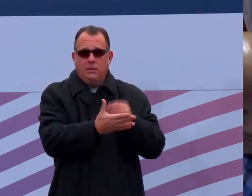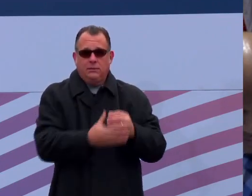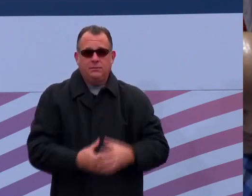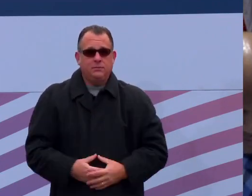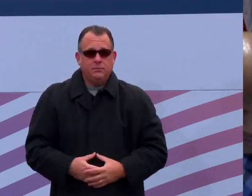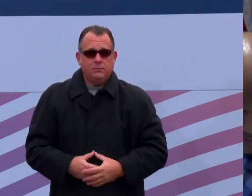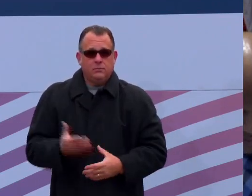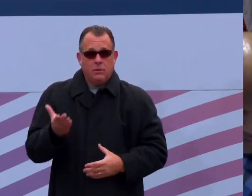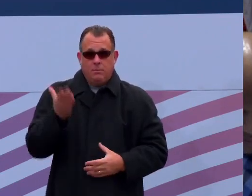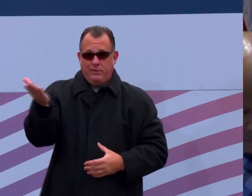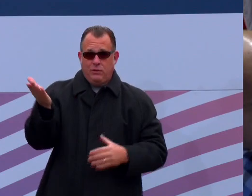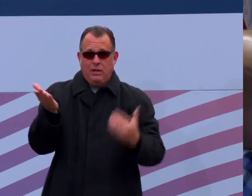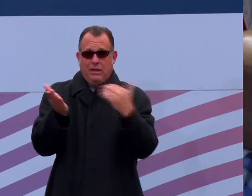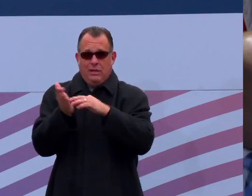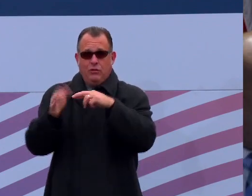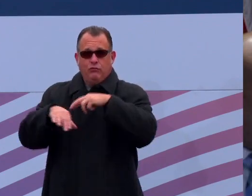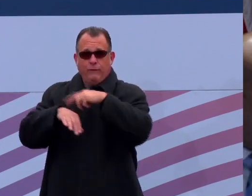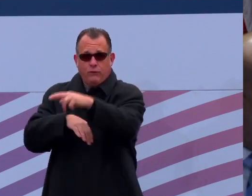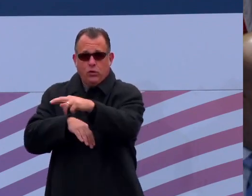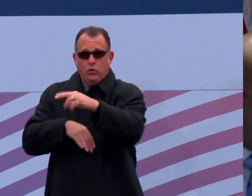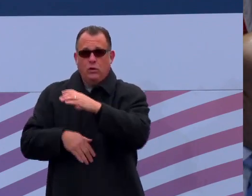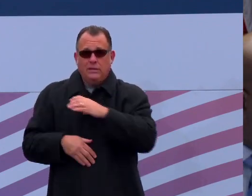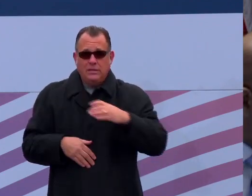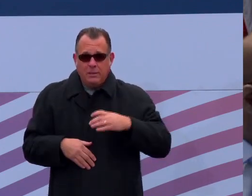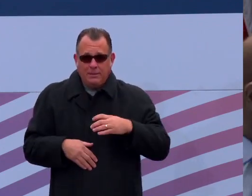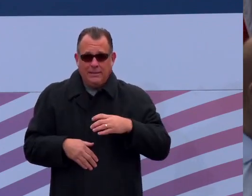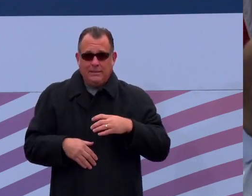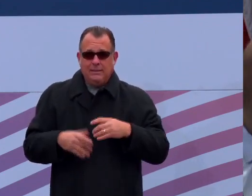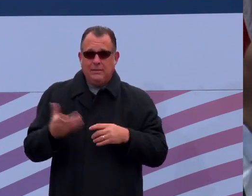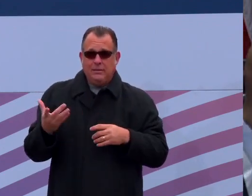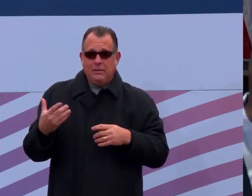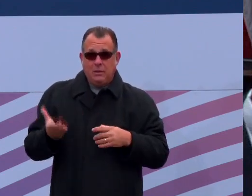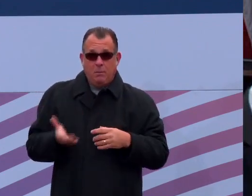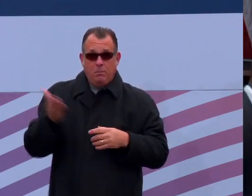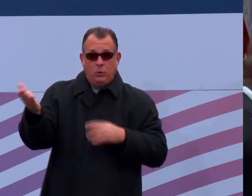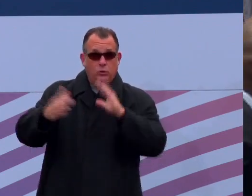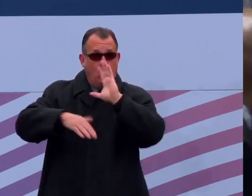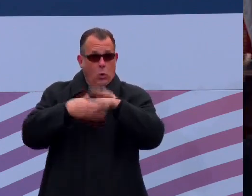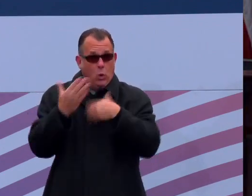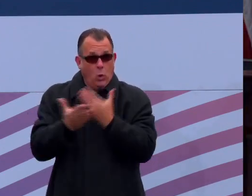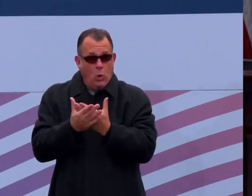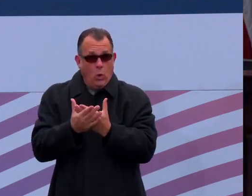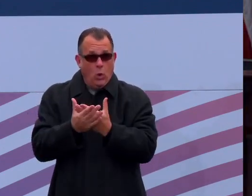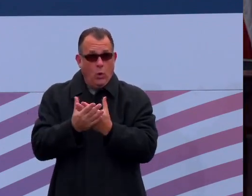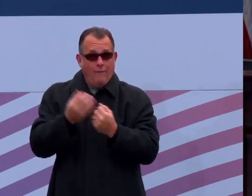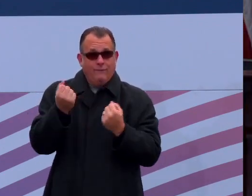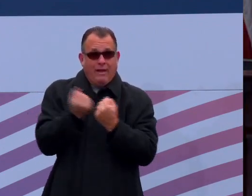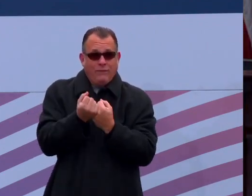re-referred to the Committee on Appropriations. On the motion, all those in favor, signify by saying aye.